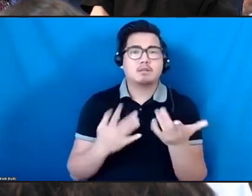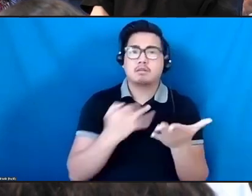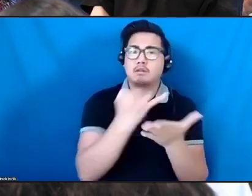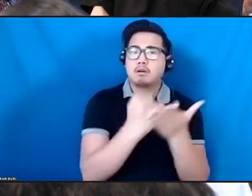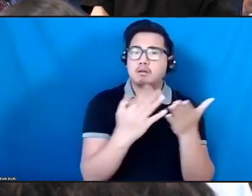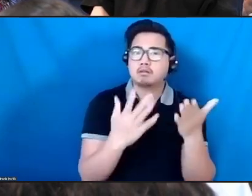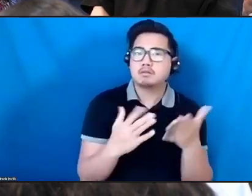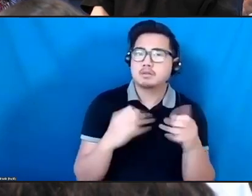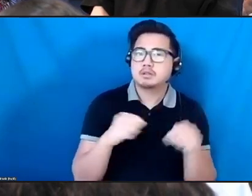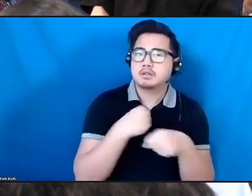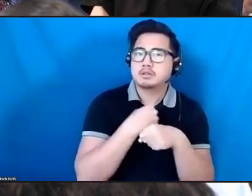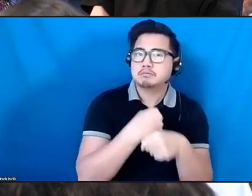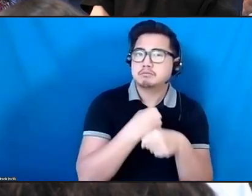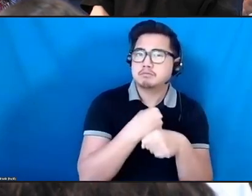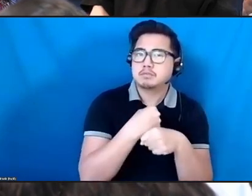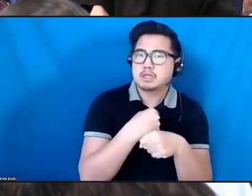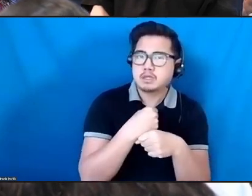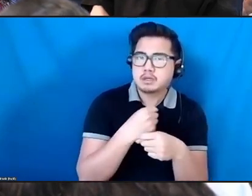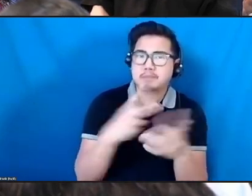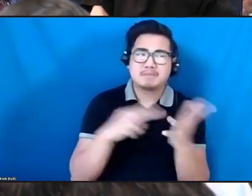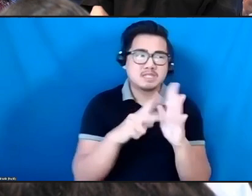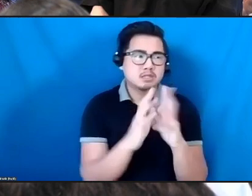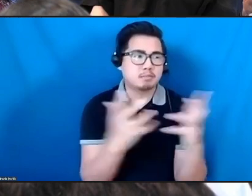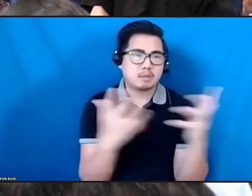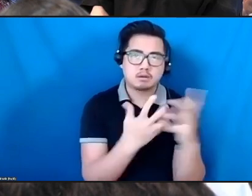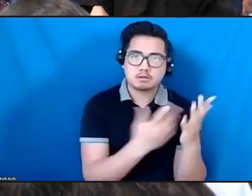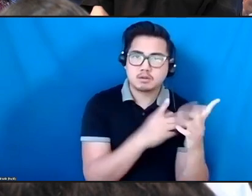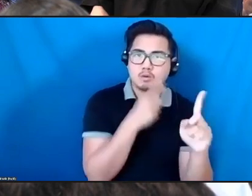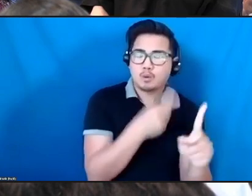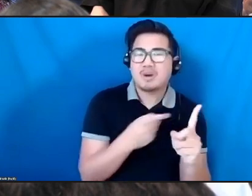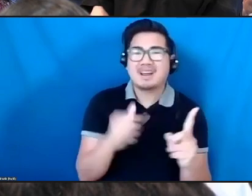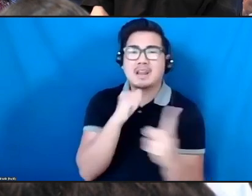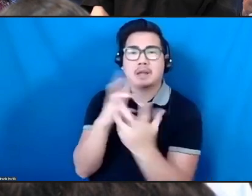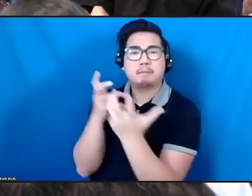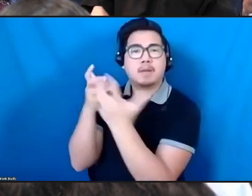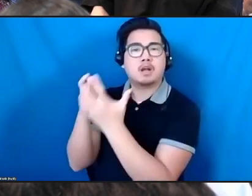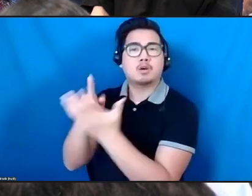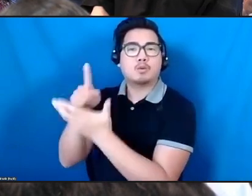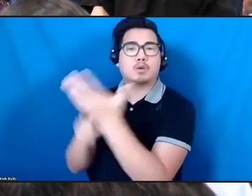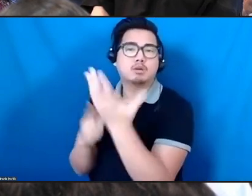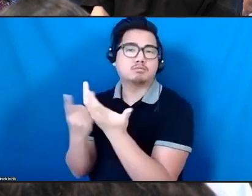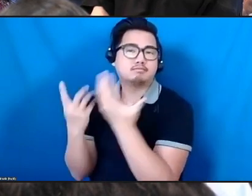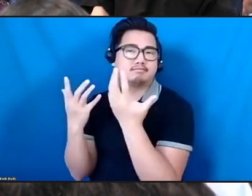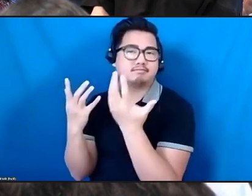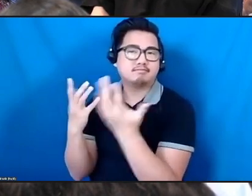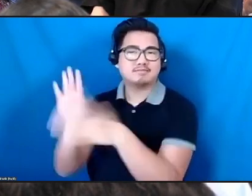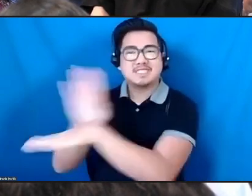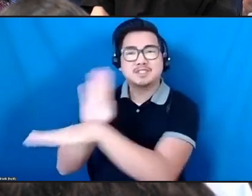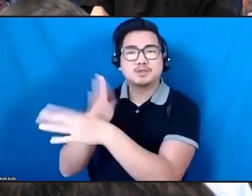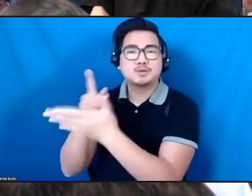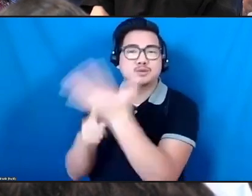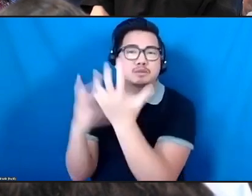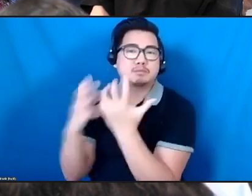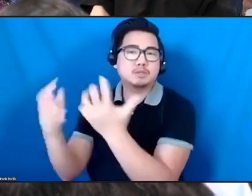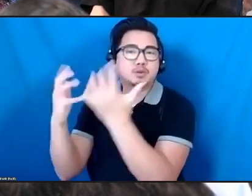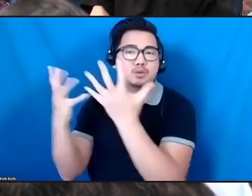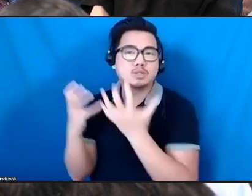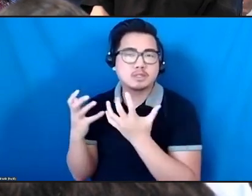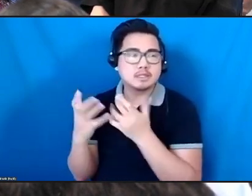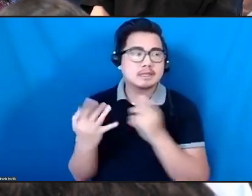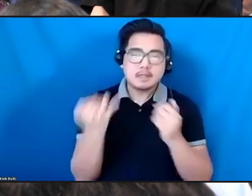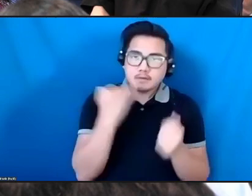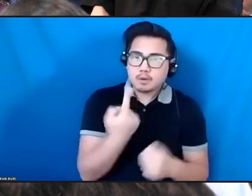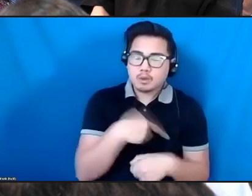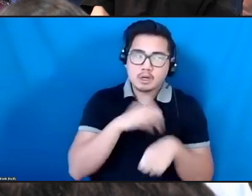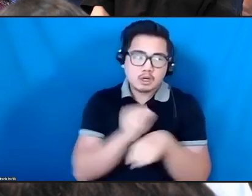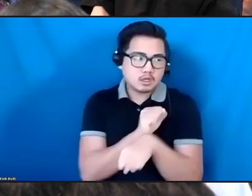manipulative, and I don't mean it to be, but the idea where we're actually seeking relationships with others, and that's what we're actually working on,